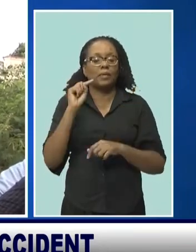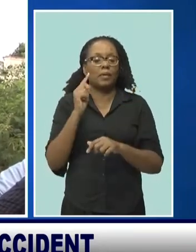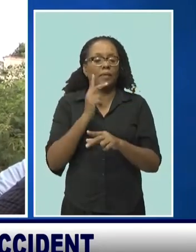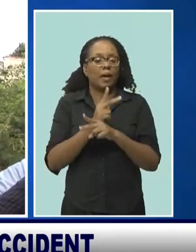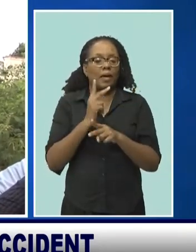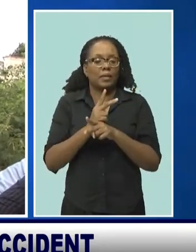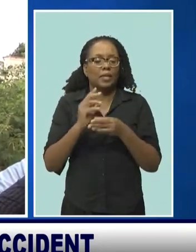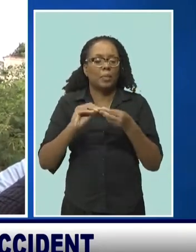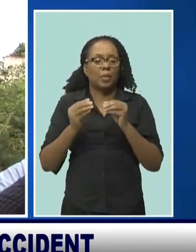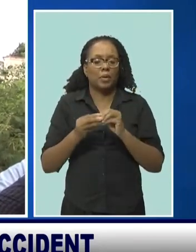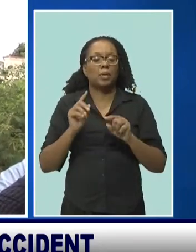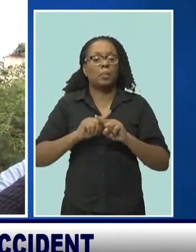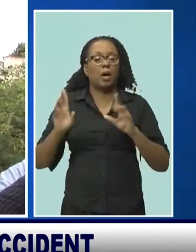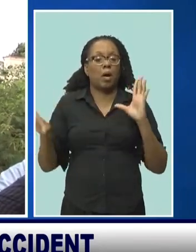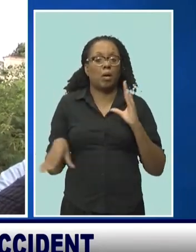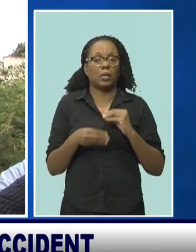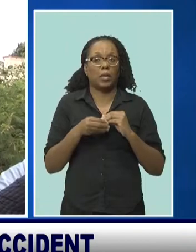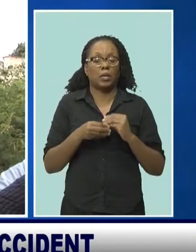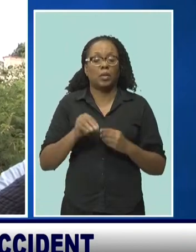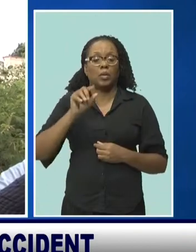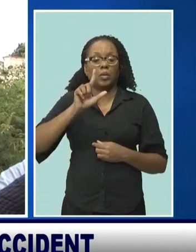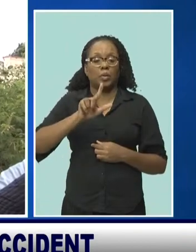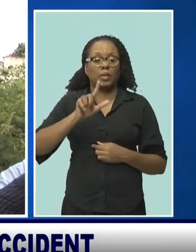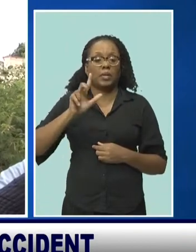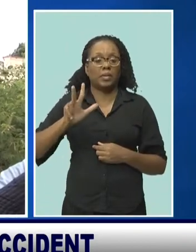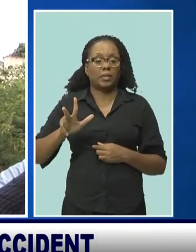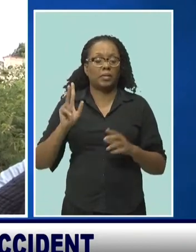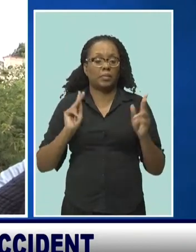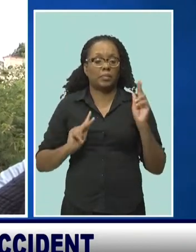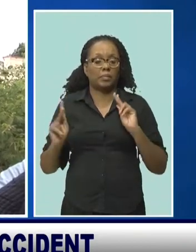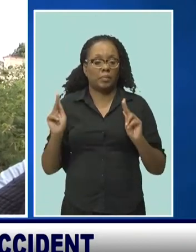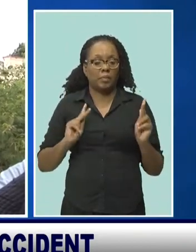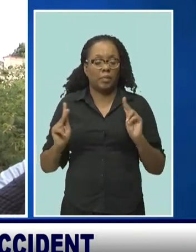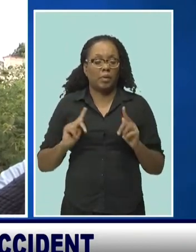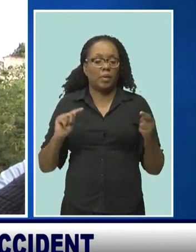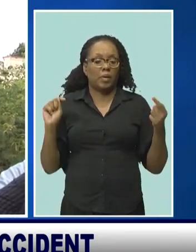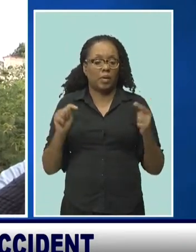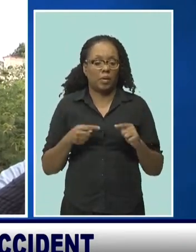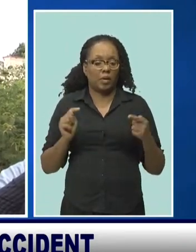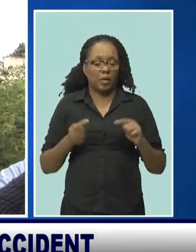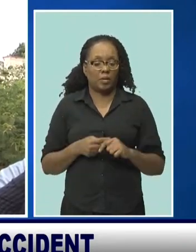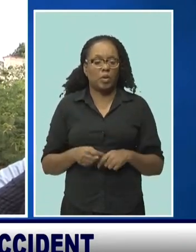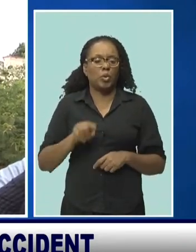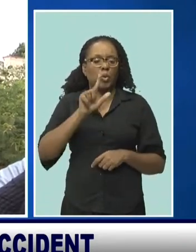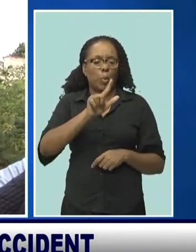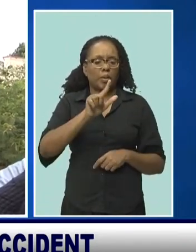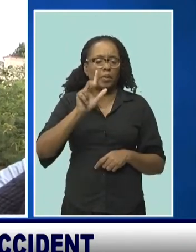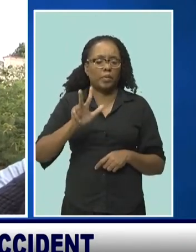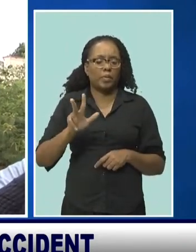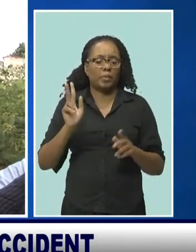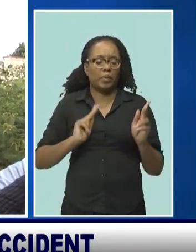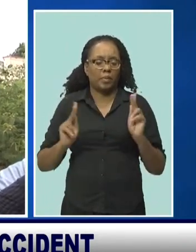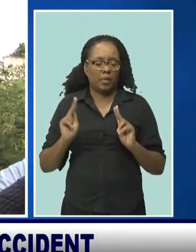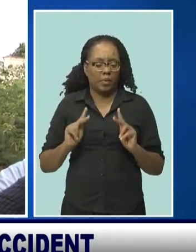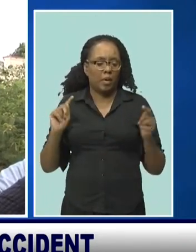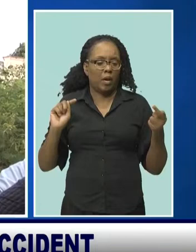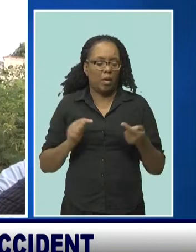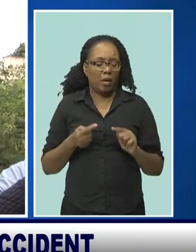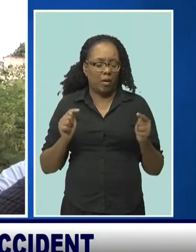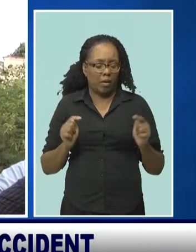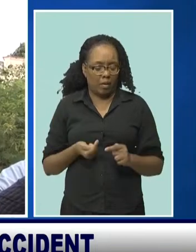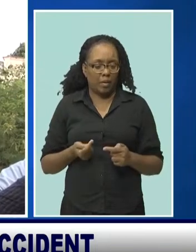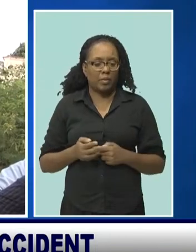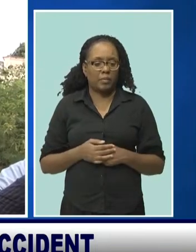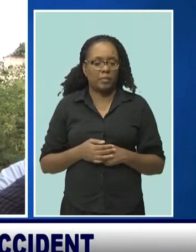is a total of 23 persons were reported injured with various injuries that came to the information of the